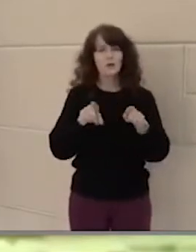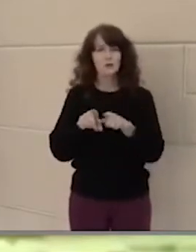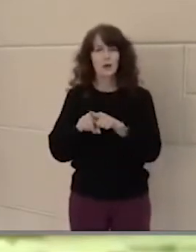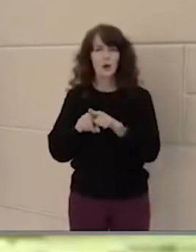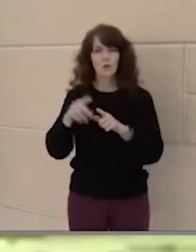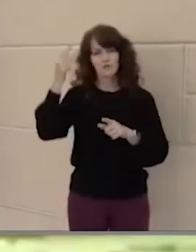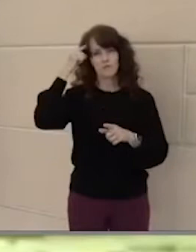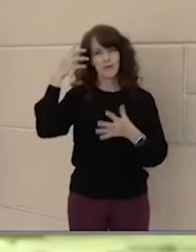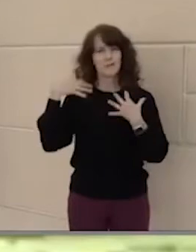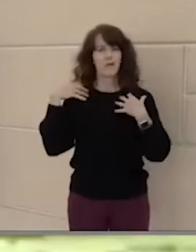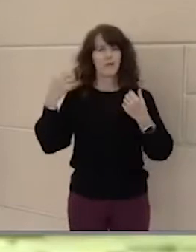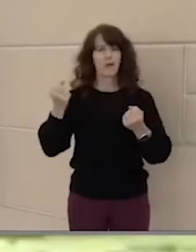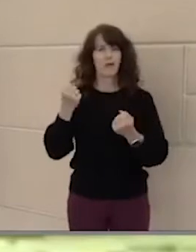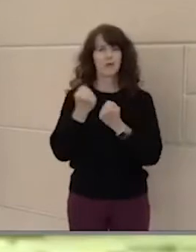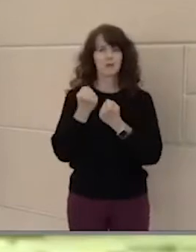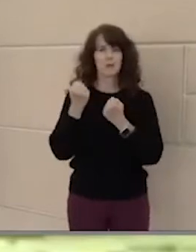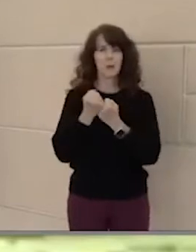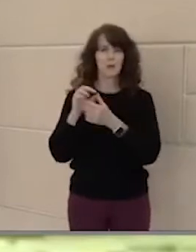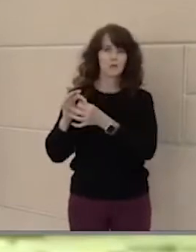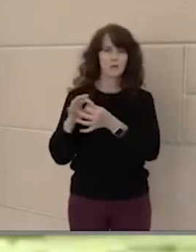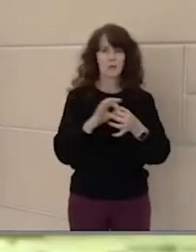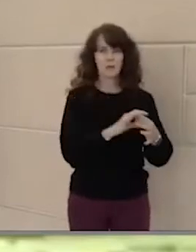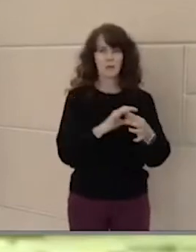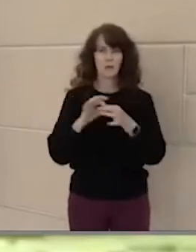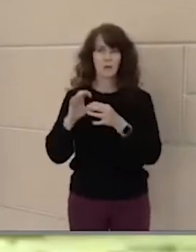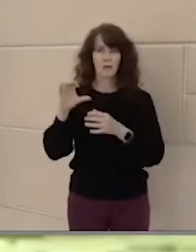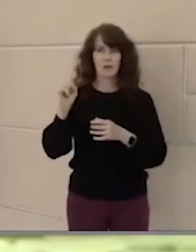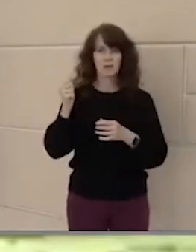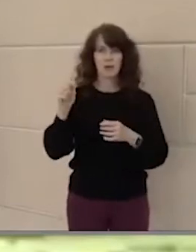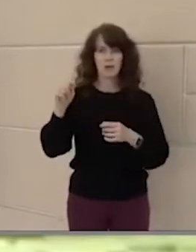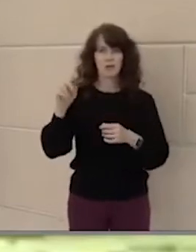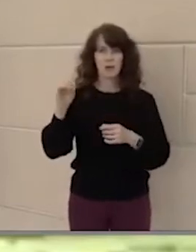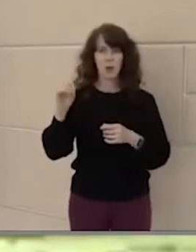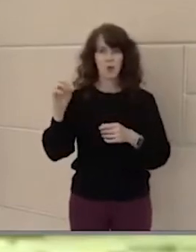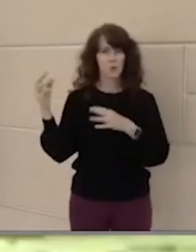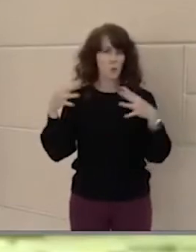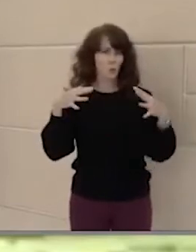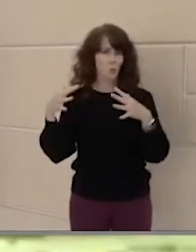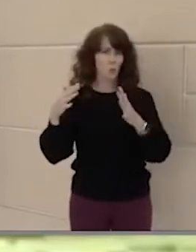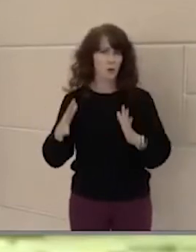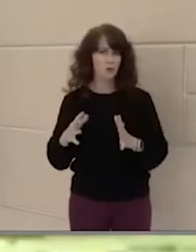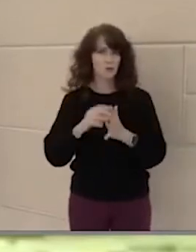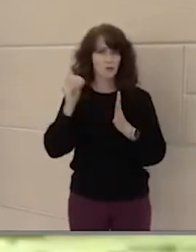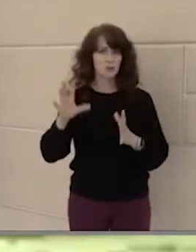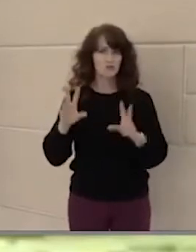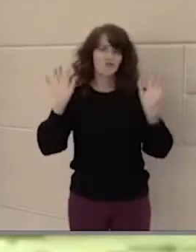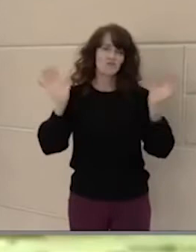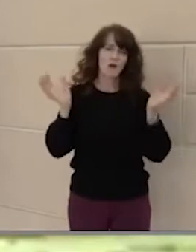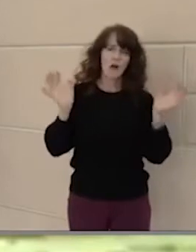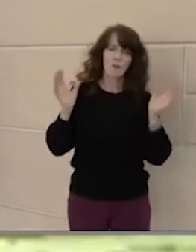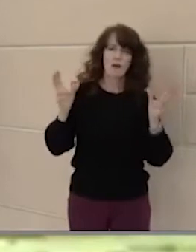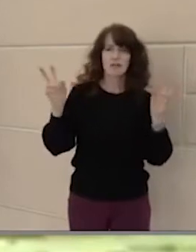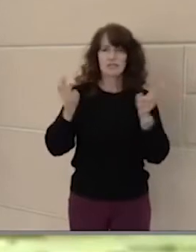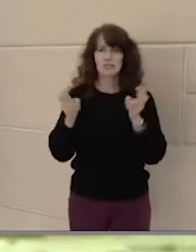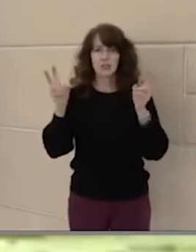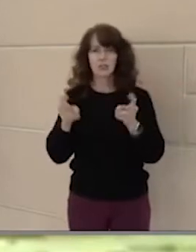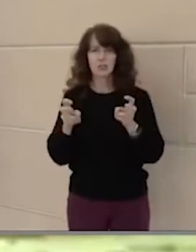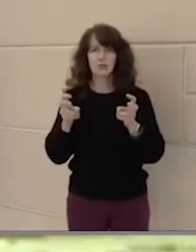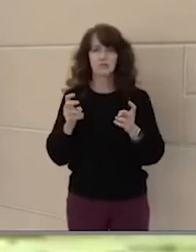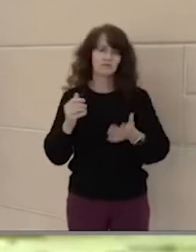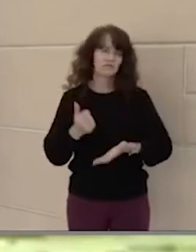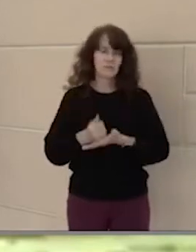mental health supporters in collaboration with our Sato Dragon Wellness Warriors for students to talk to you about their issues and experience some relief mentally.